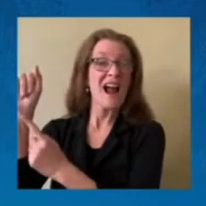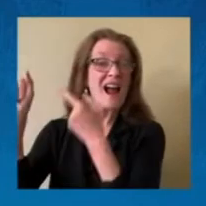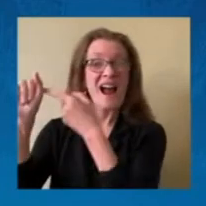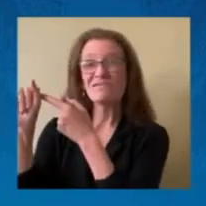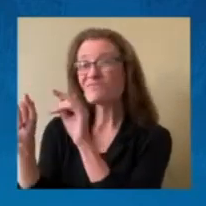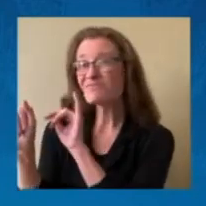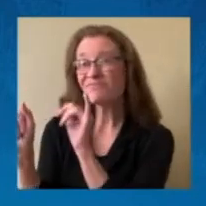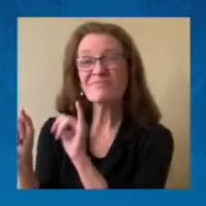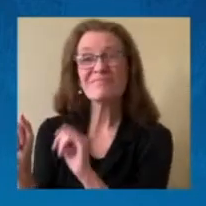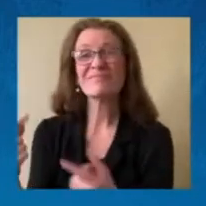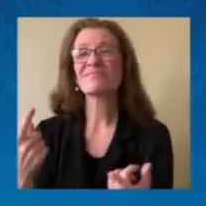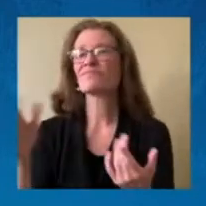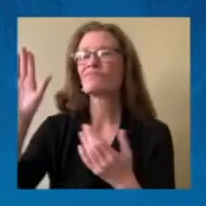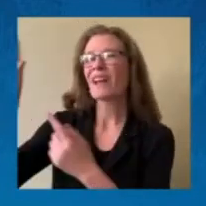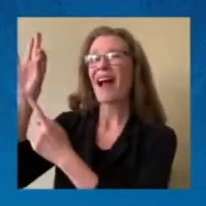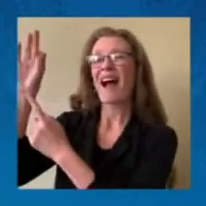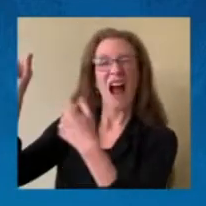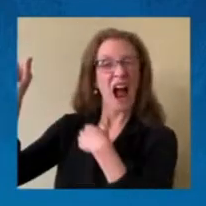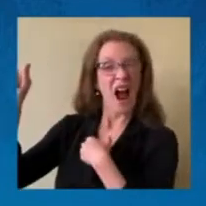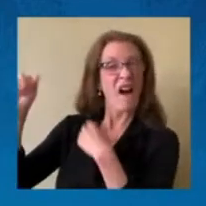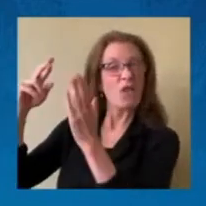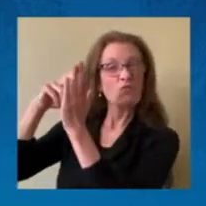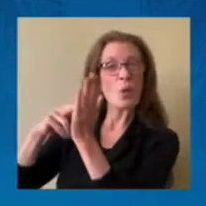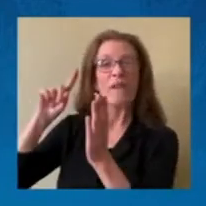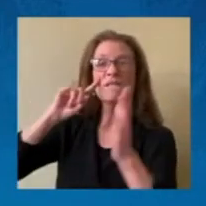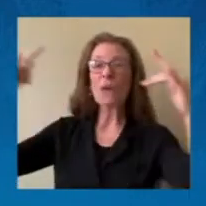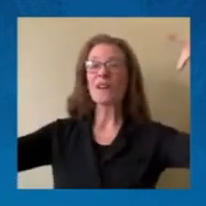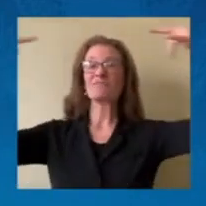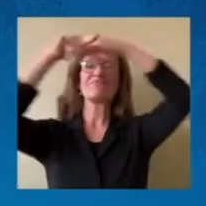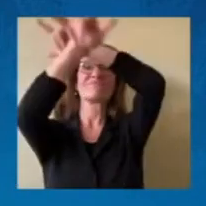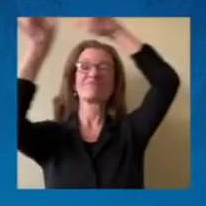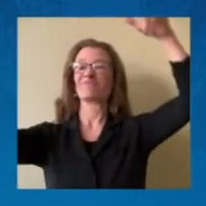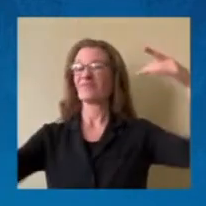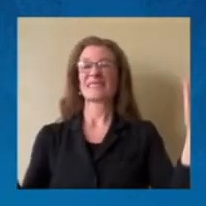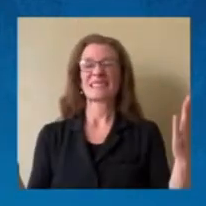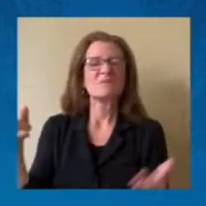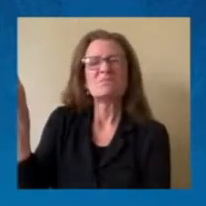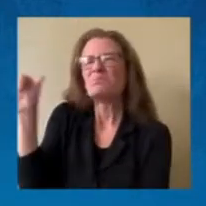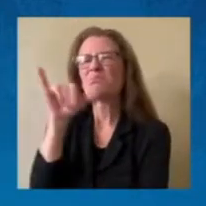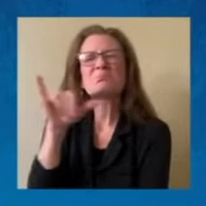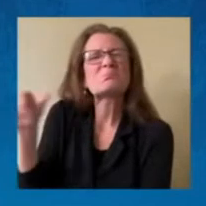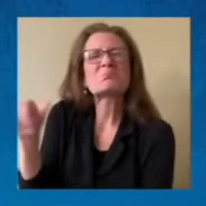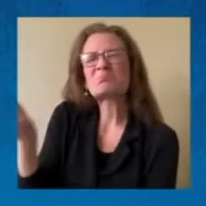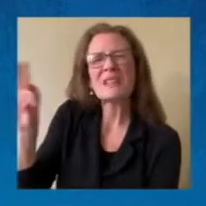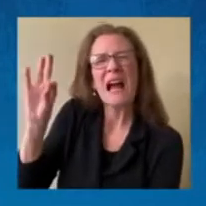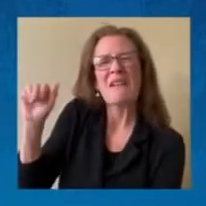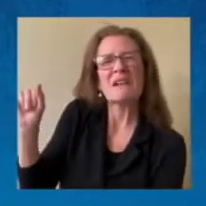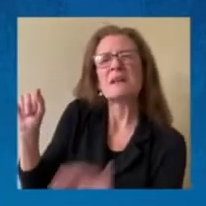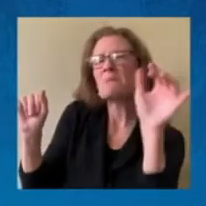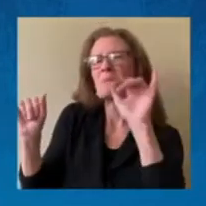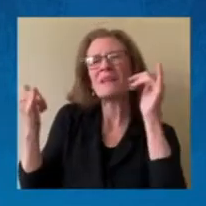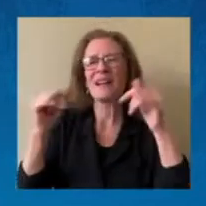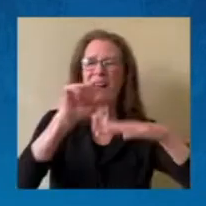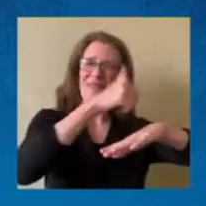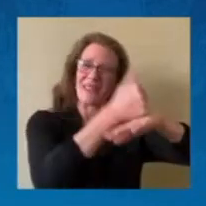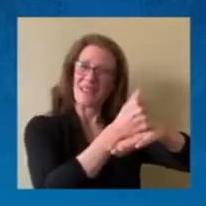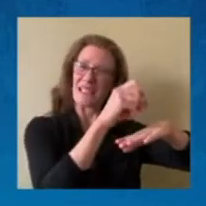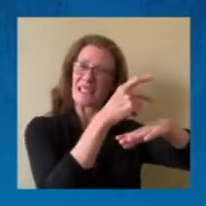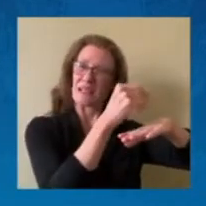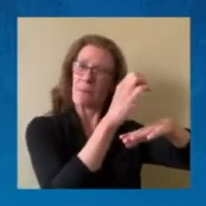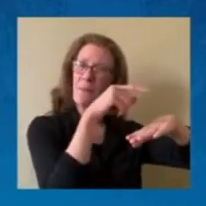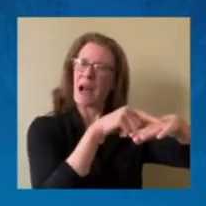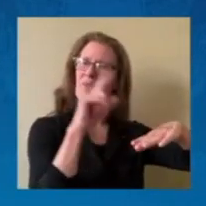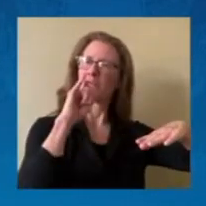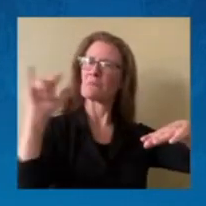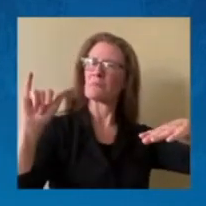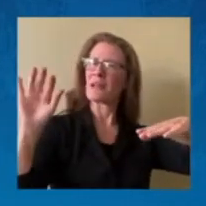traffic. Well, similar adoption of policy and coordination must take place in a very coordinated way within our government